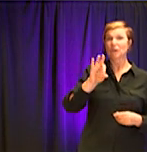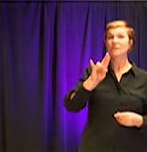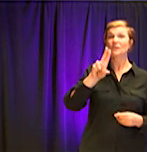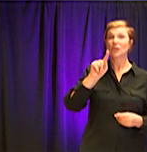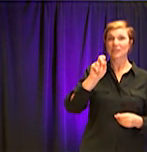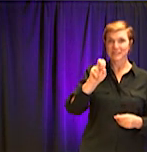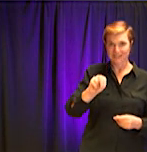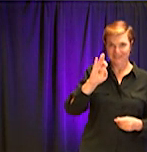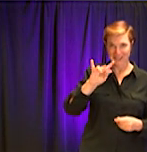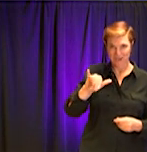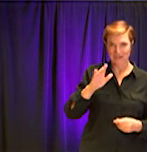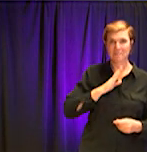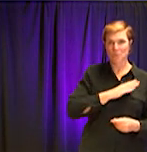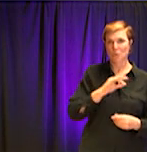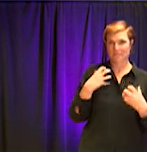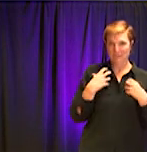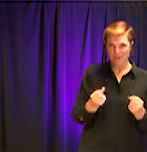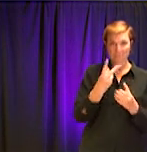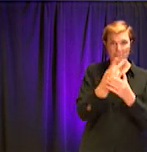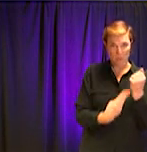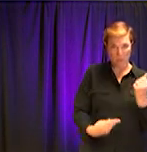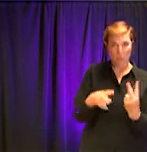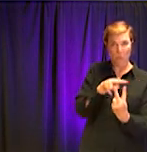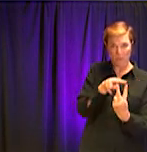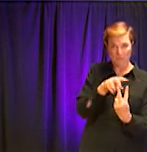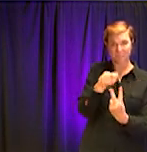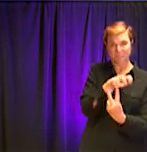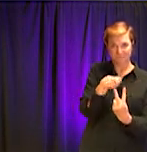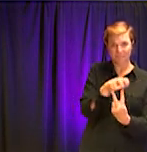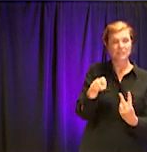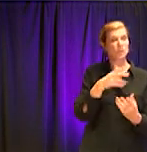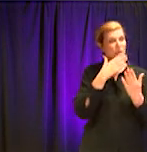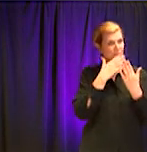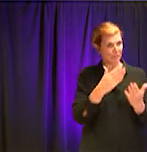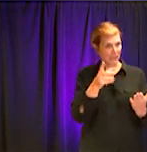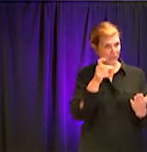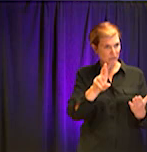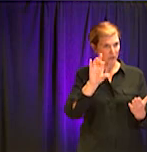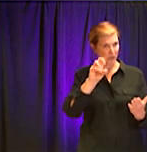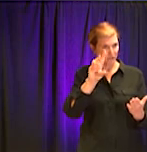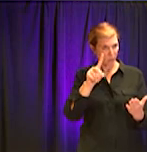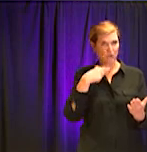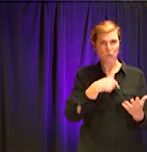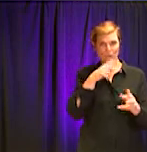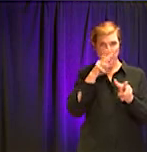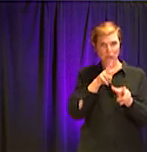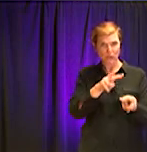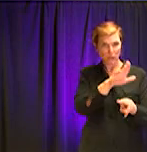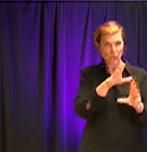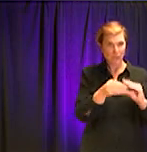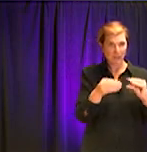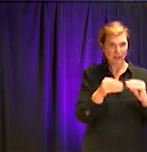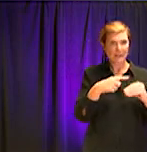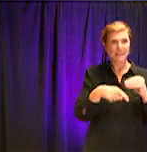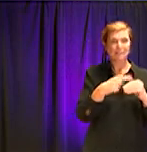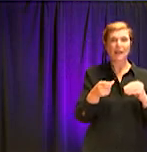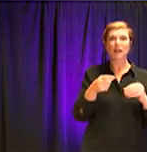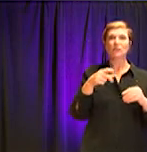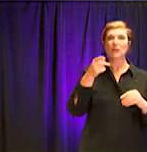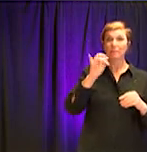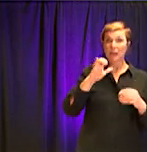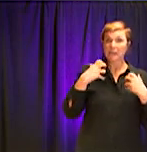of health. So Dr. Ford, thank you very much. And we are anxious to hear what you have to say about public health policies